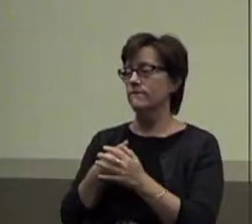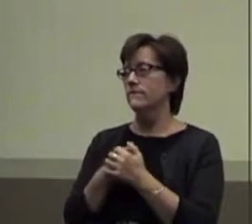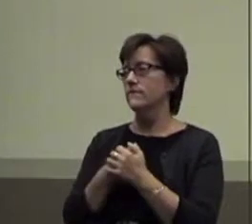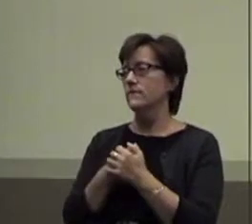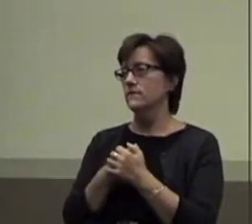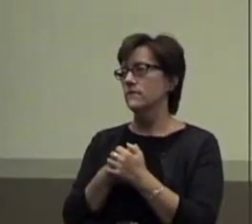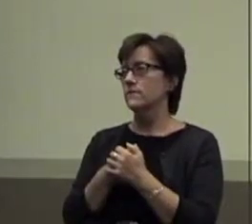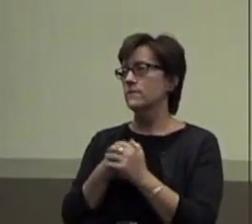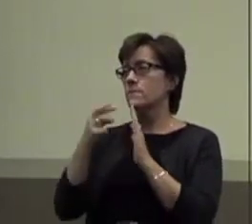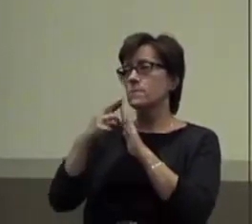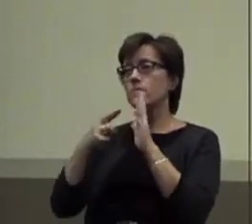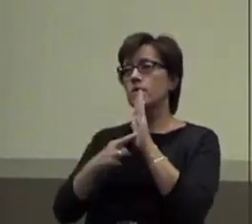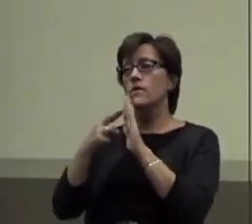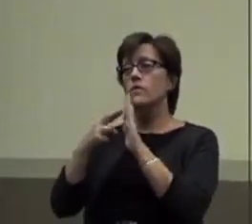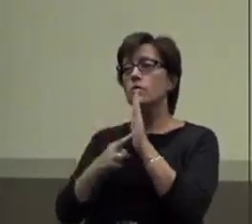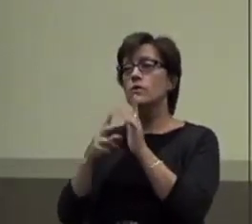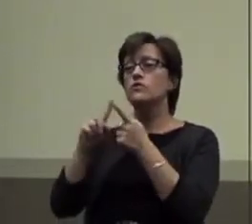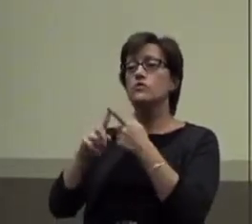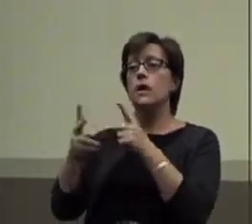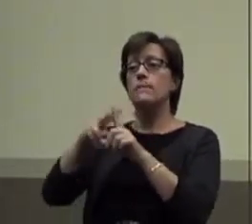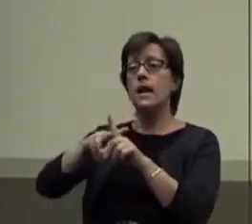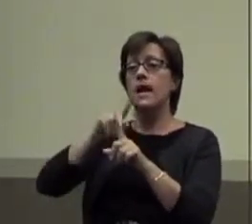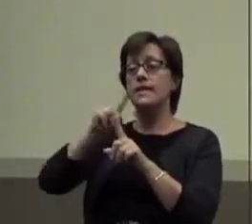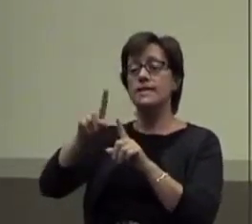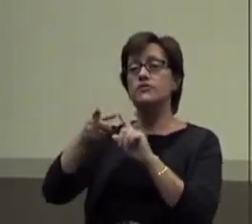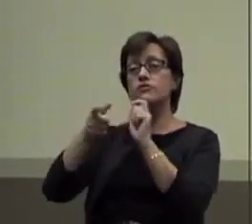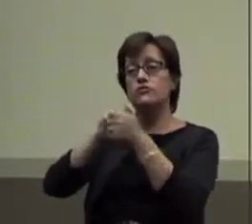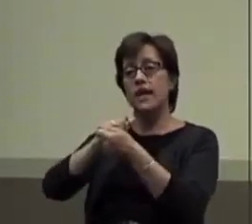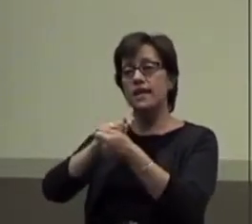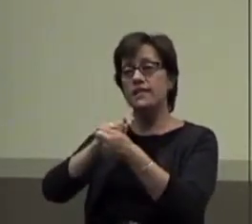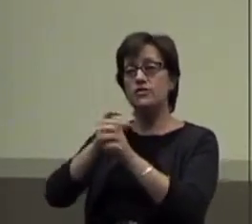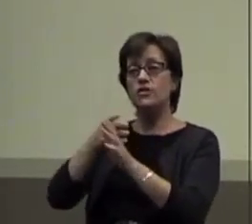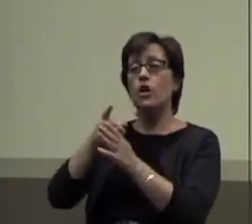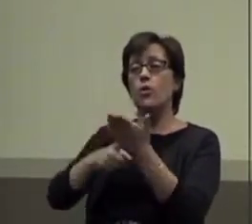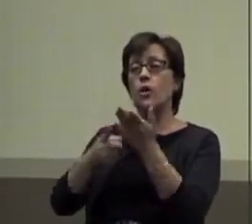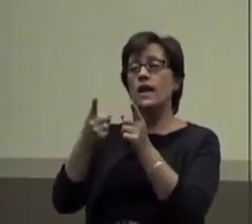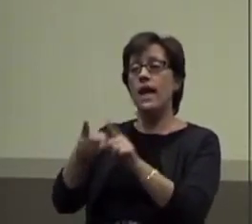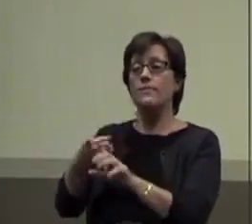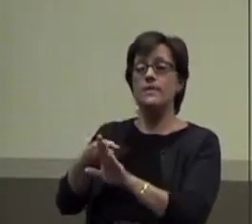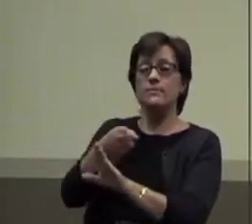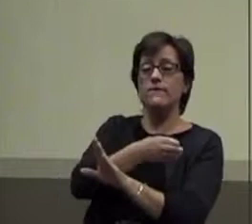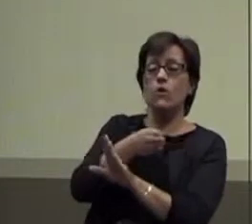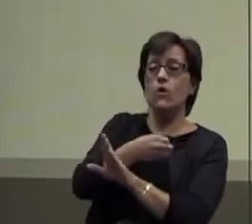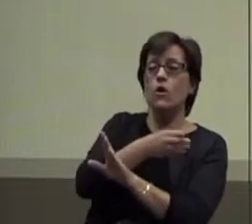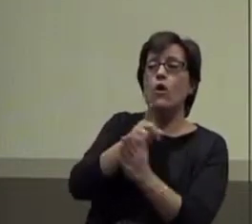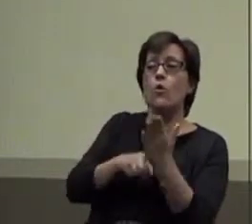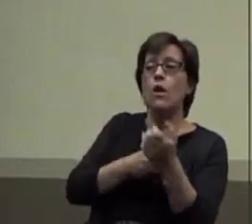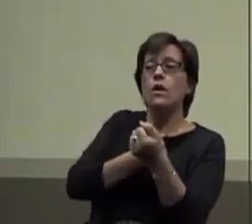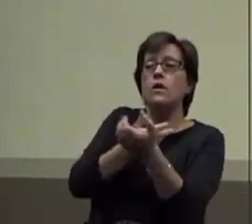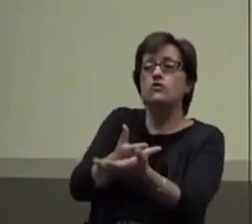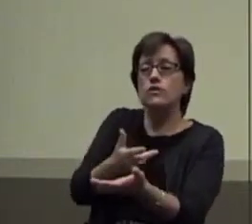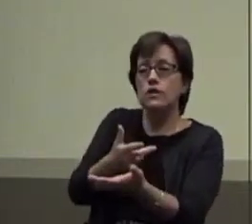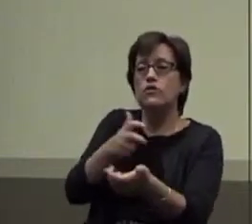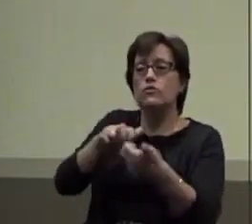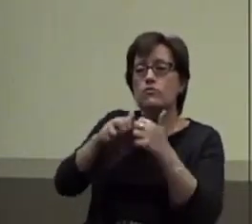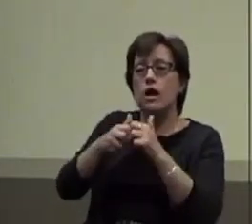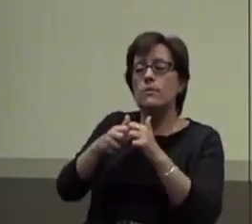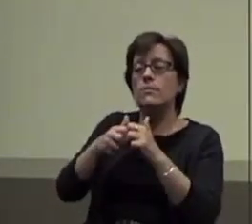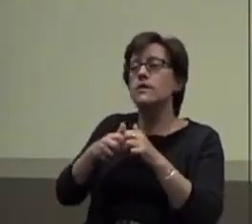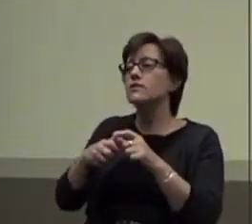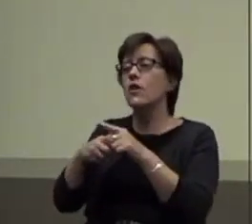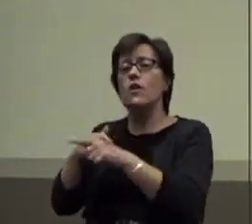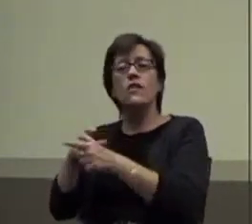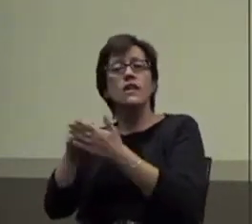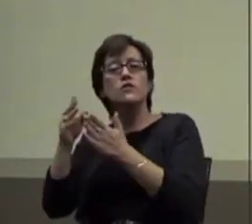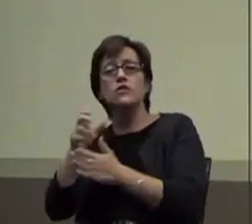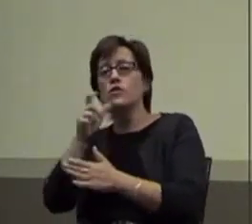So the rules that we're going to apply is we're going to change the antecedent. So what's triggering the problem behavior? So the student will no longer need